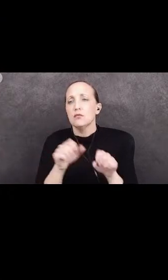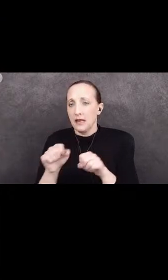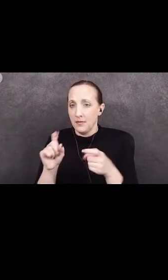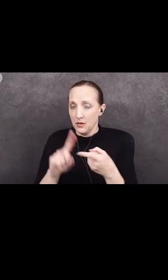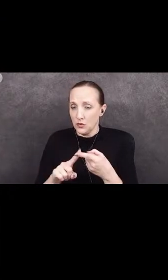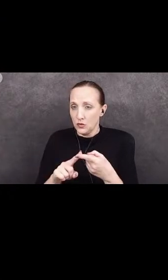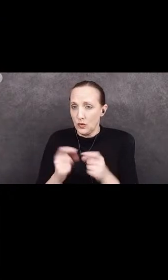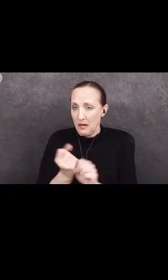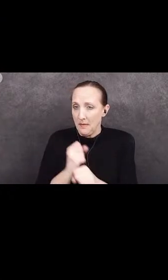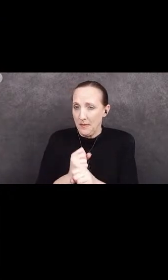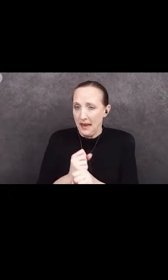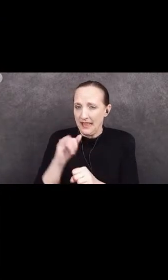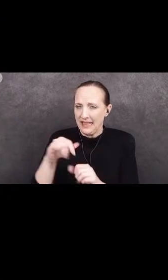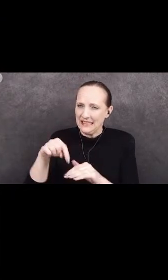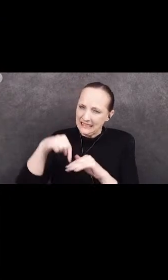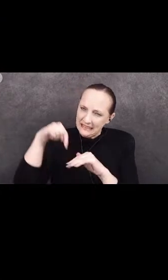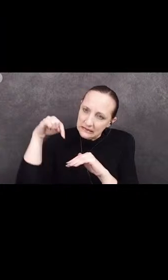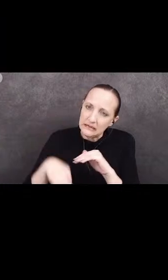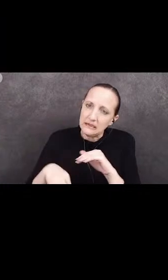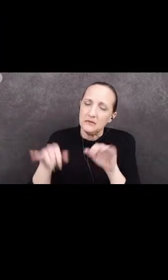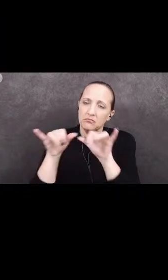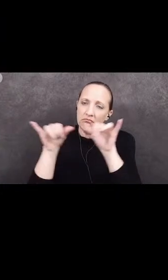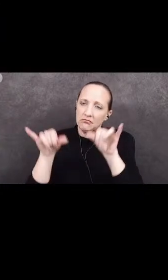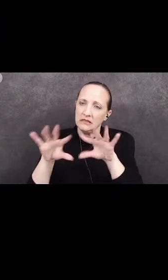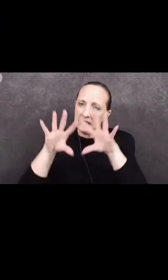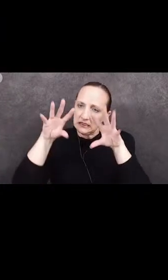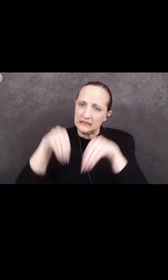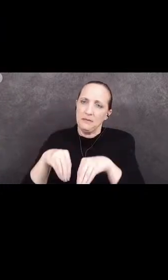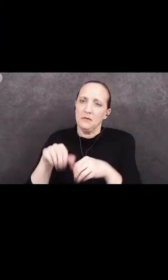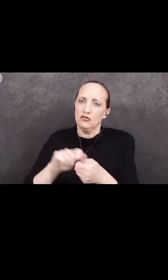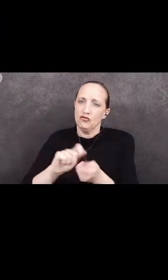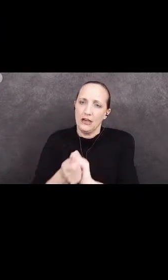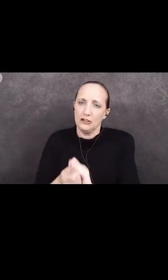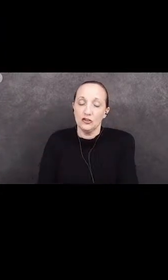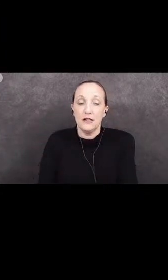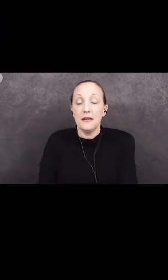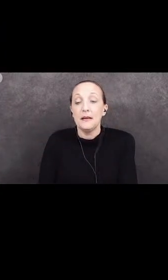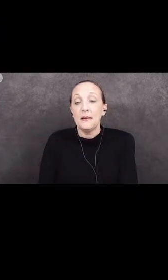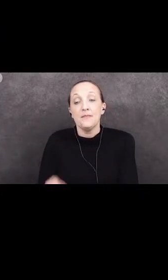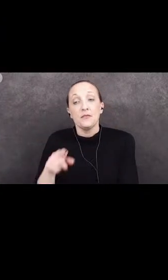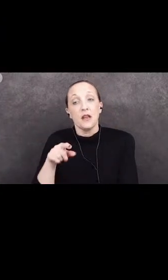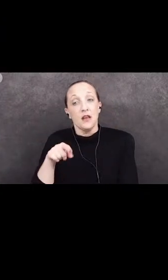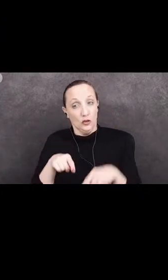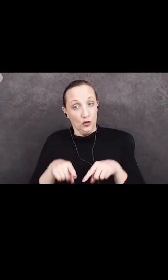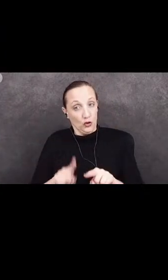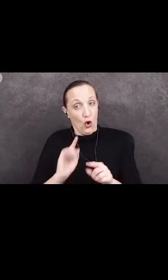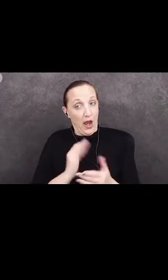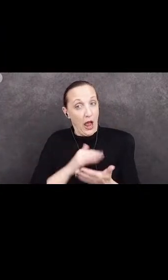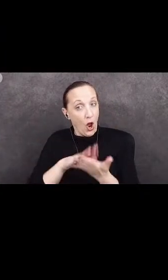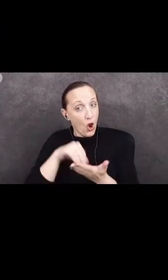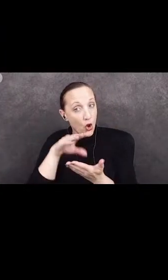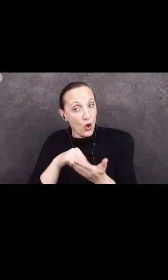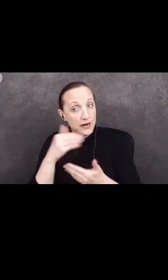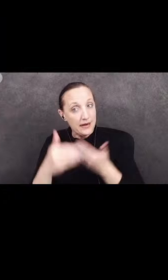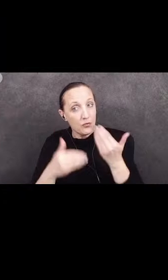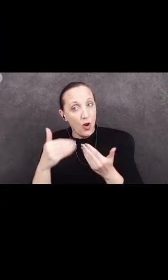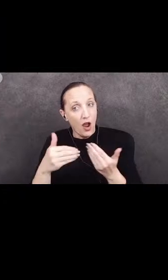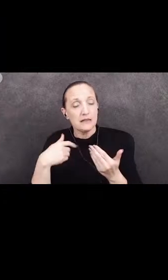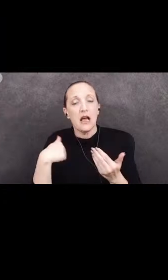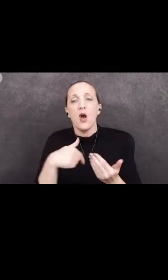make these deep, again, systemic changes. So, during our learning process, we work to bring concerns